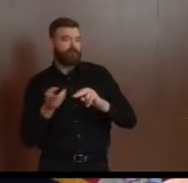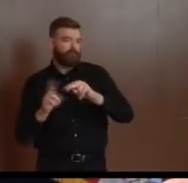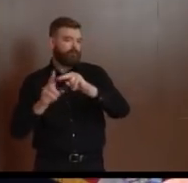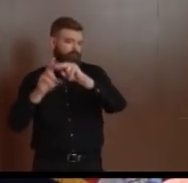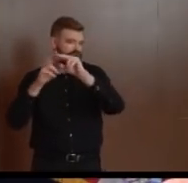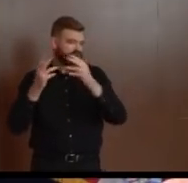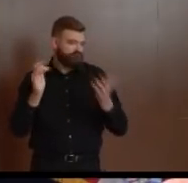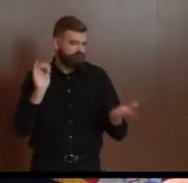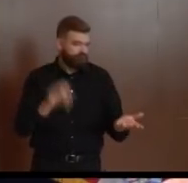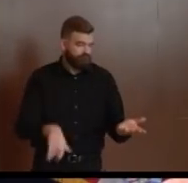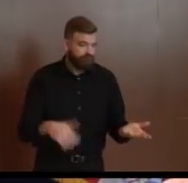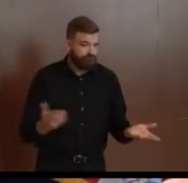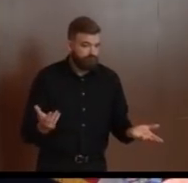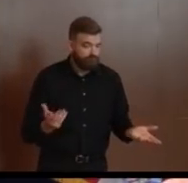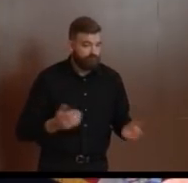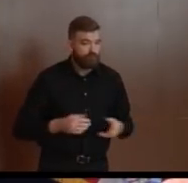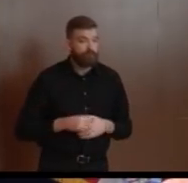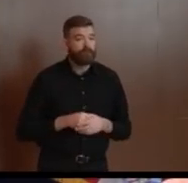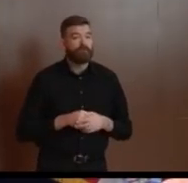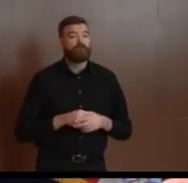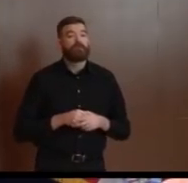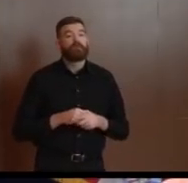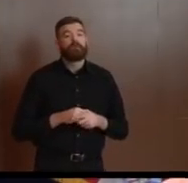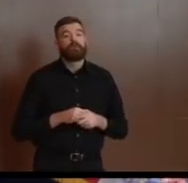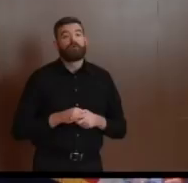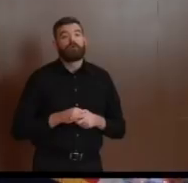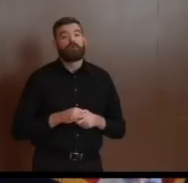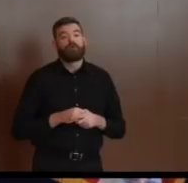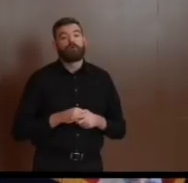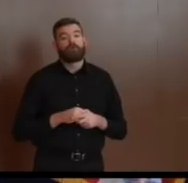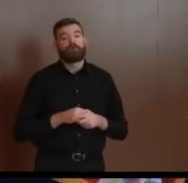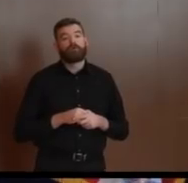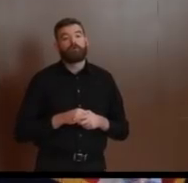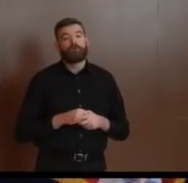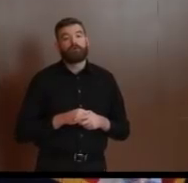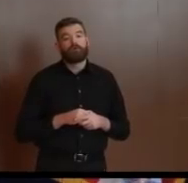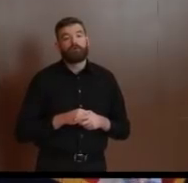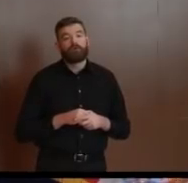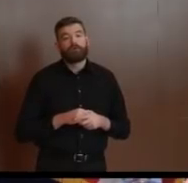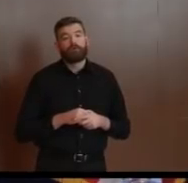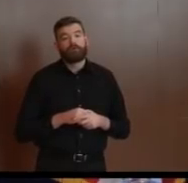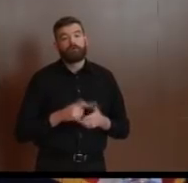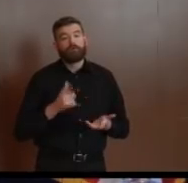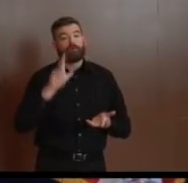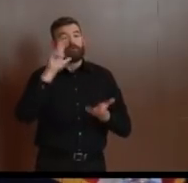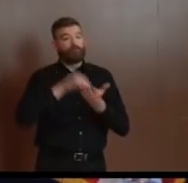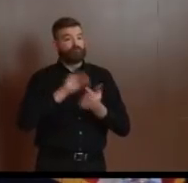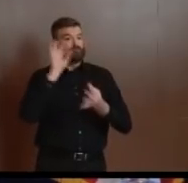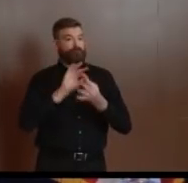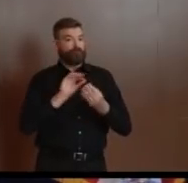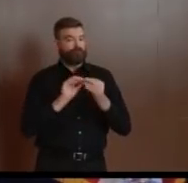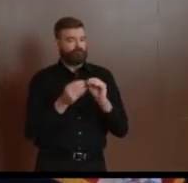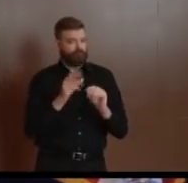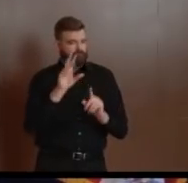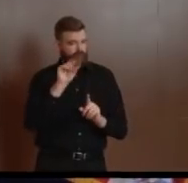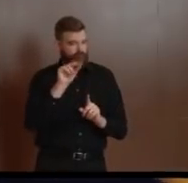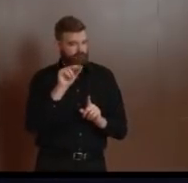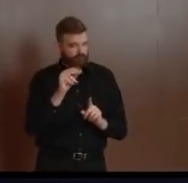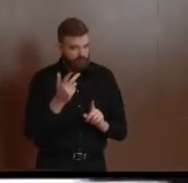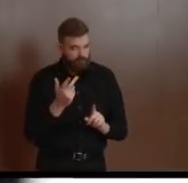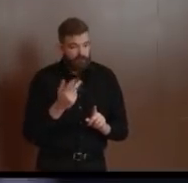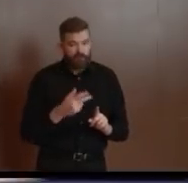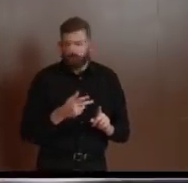returns that Judy and her team are working on. So good question. Judy, do you want to hit this? Or Dr. Tan? Let's go to Dr. Tan again.